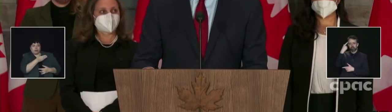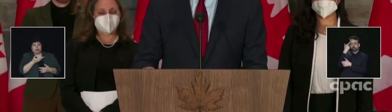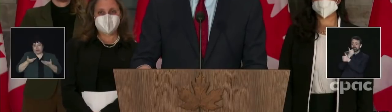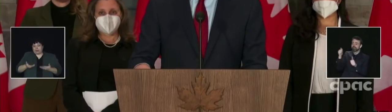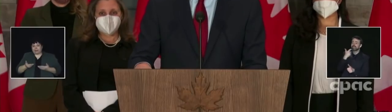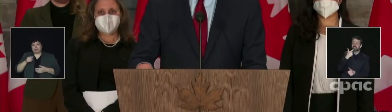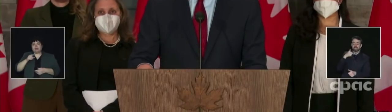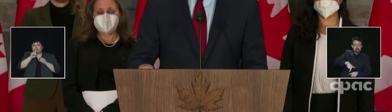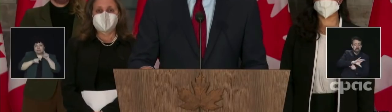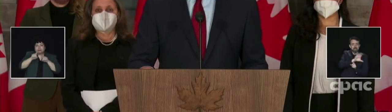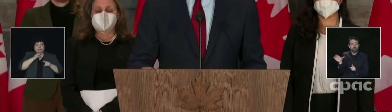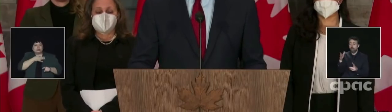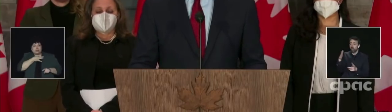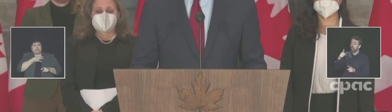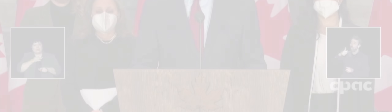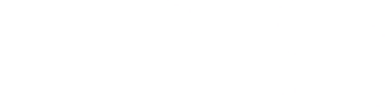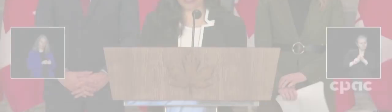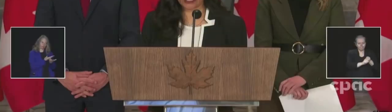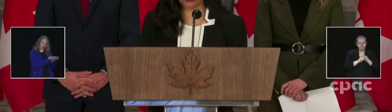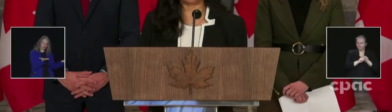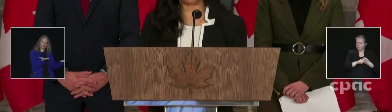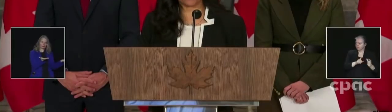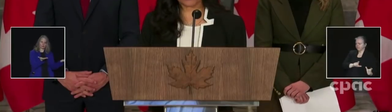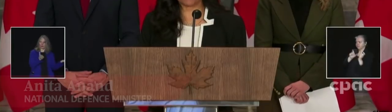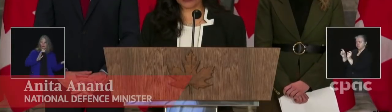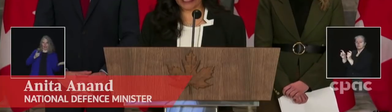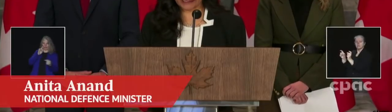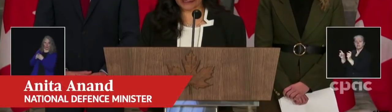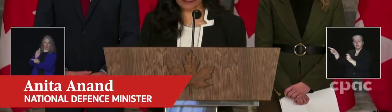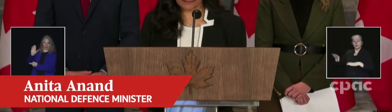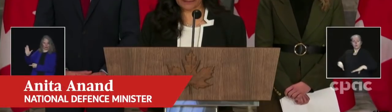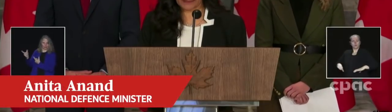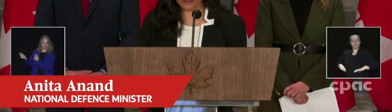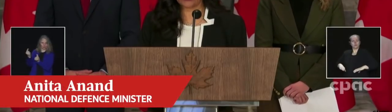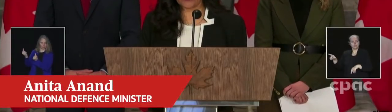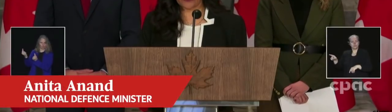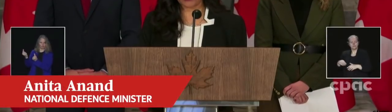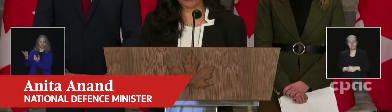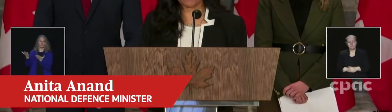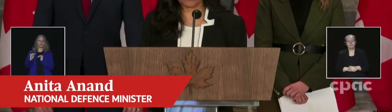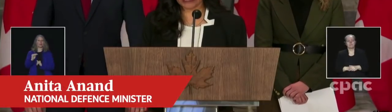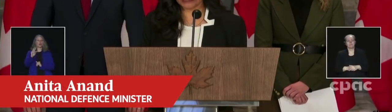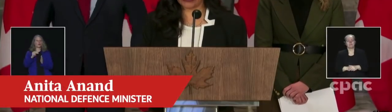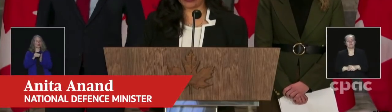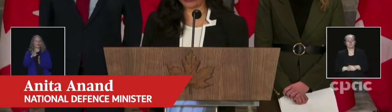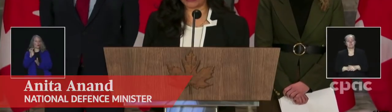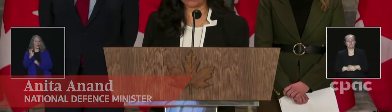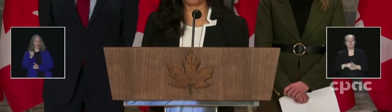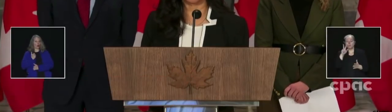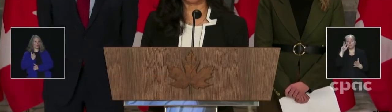Ukraine-related immigration questions. We have also placed 3,400 military